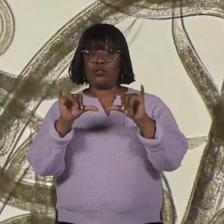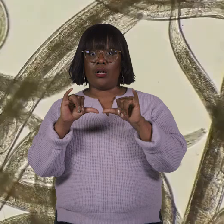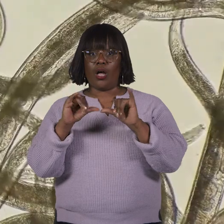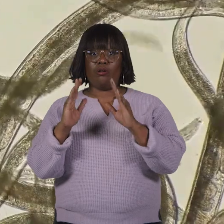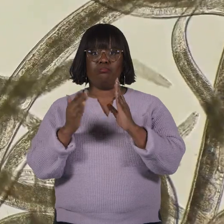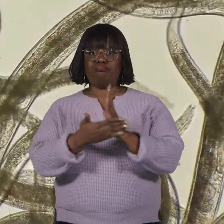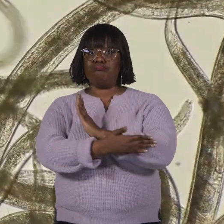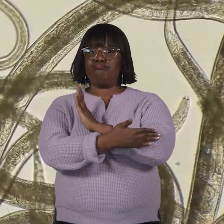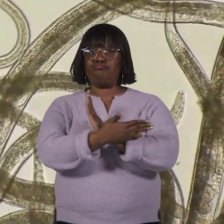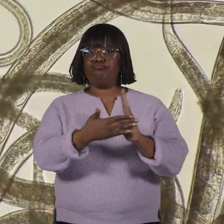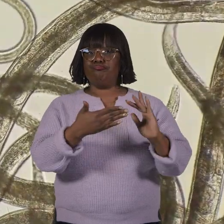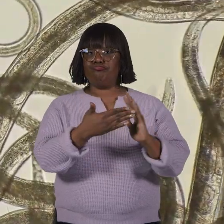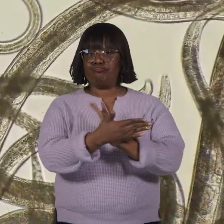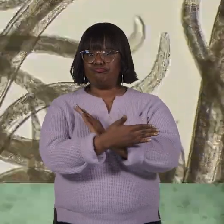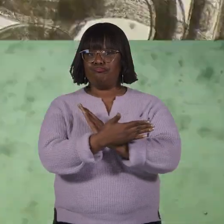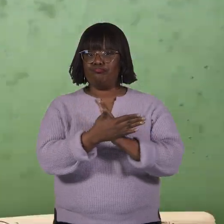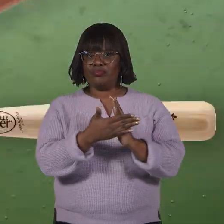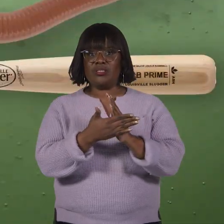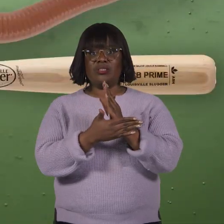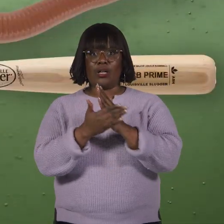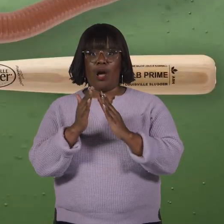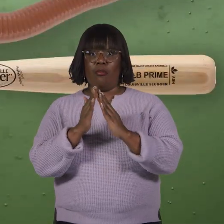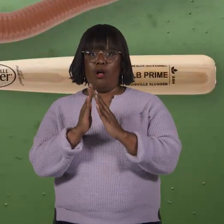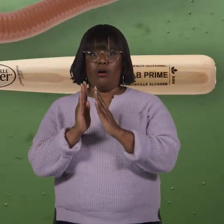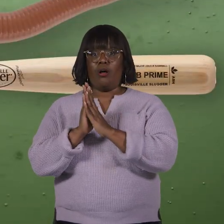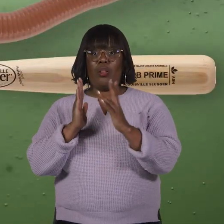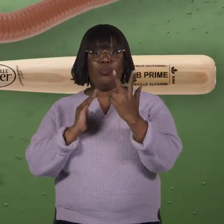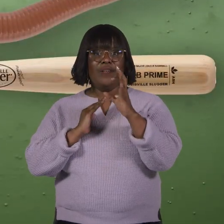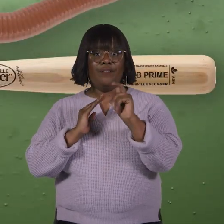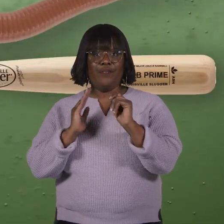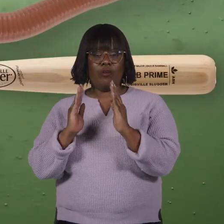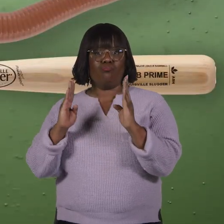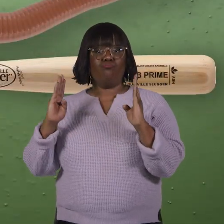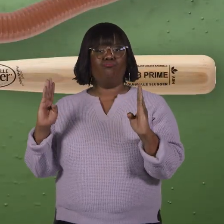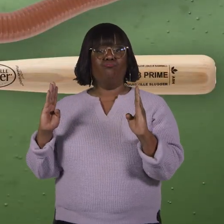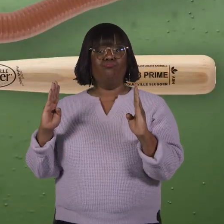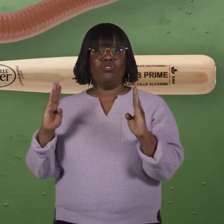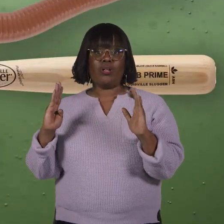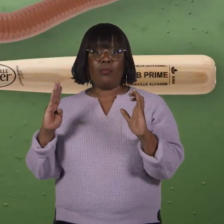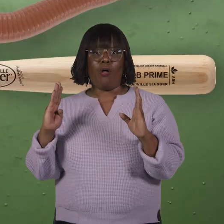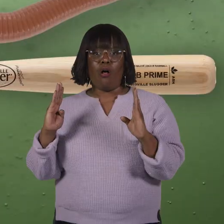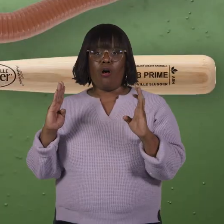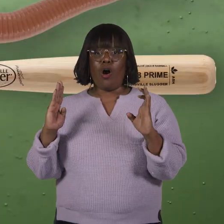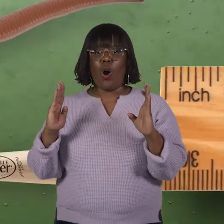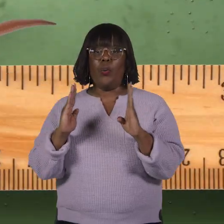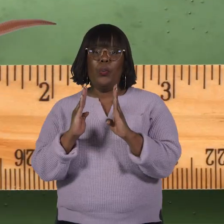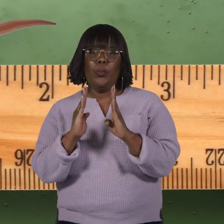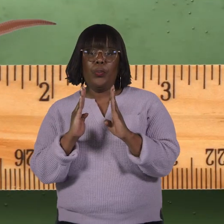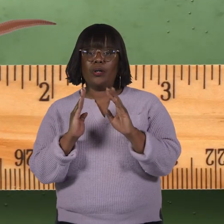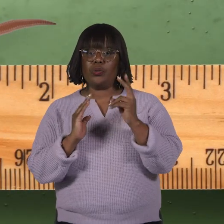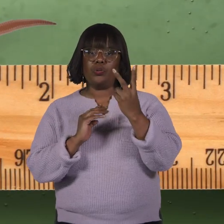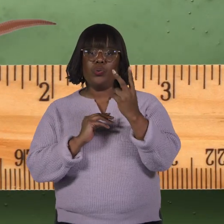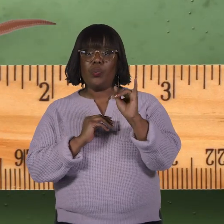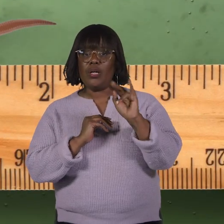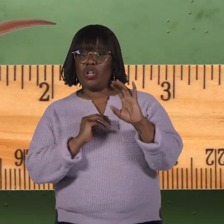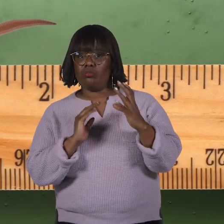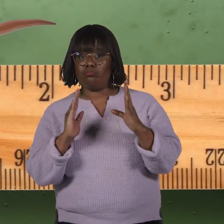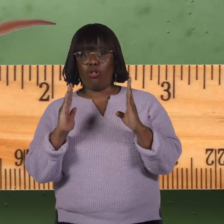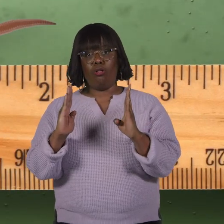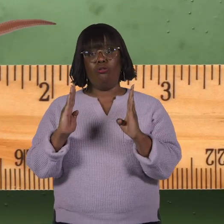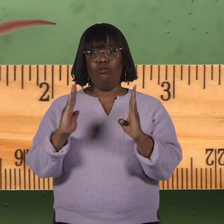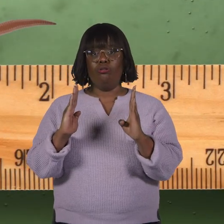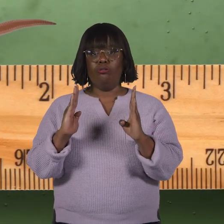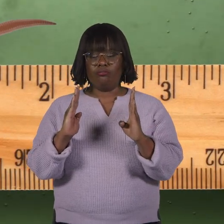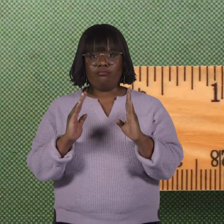range from microscopic in size to almost 3 feet in length. On average, though, they are about 2